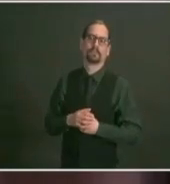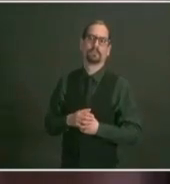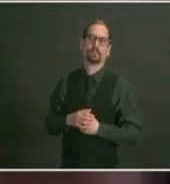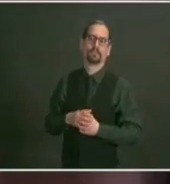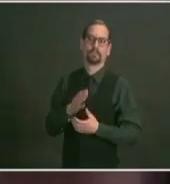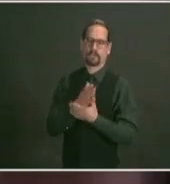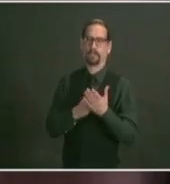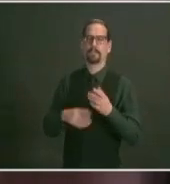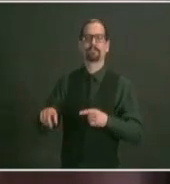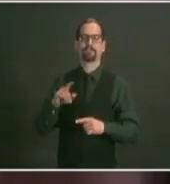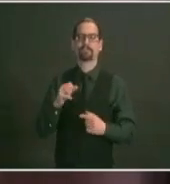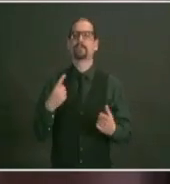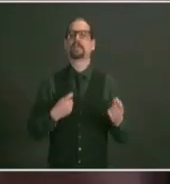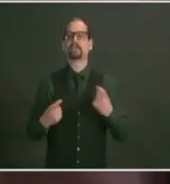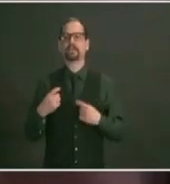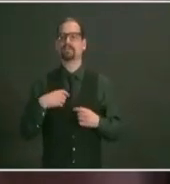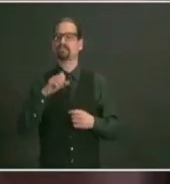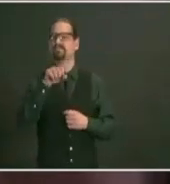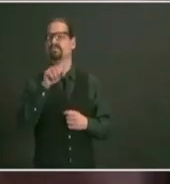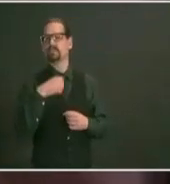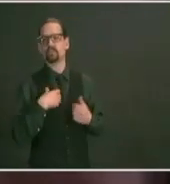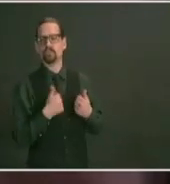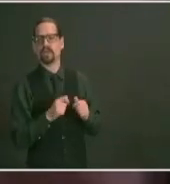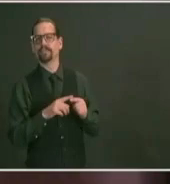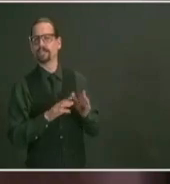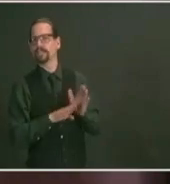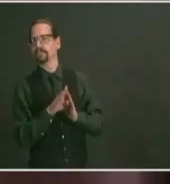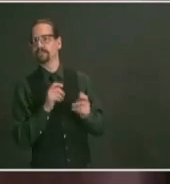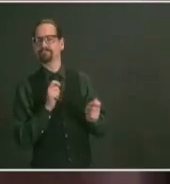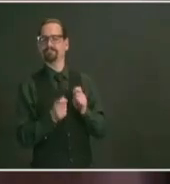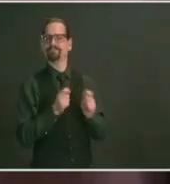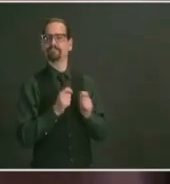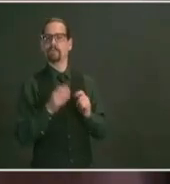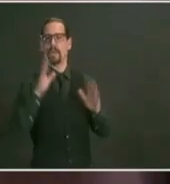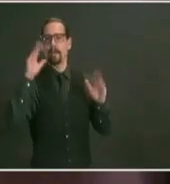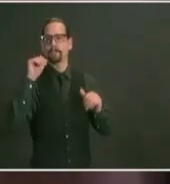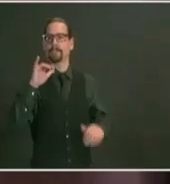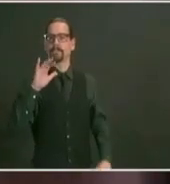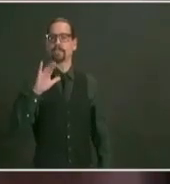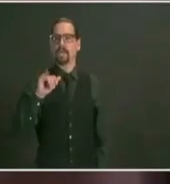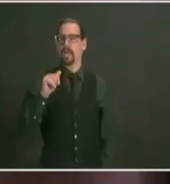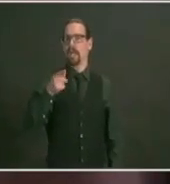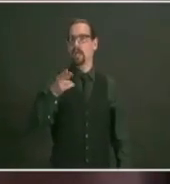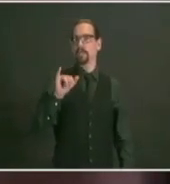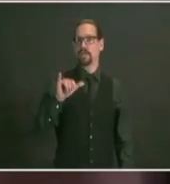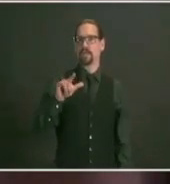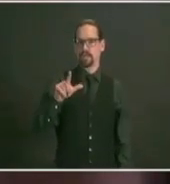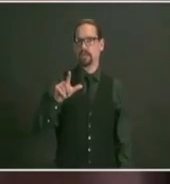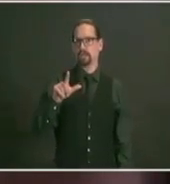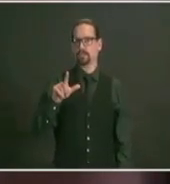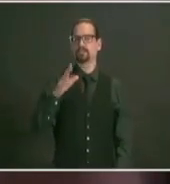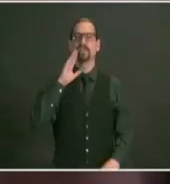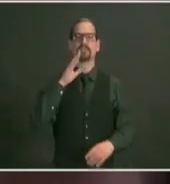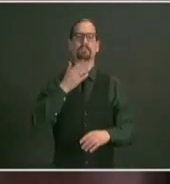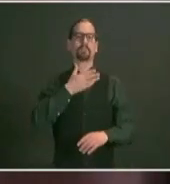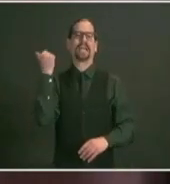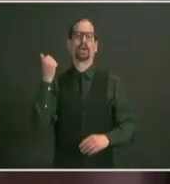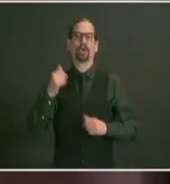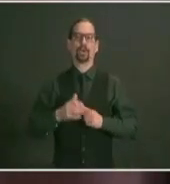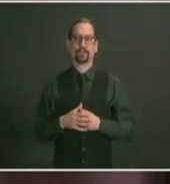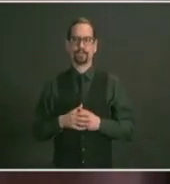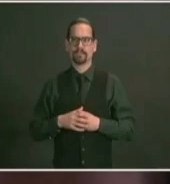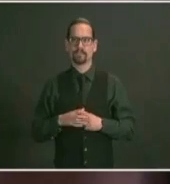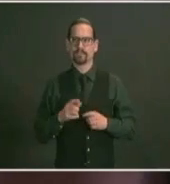look to have that early on um in april prior to uh expanding to all eligibility just the waiting room though correct